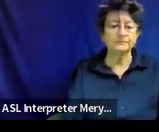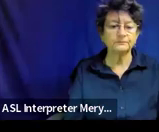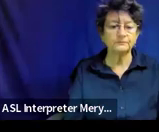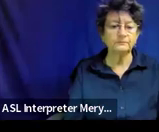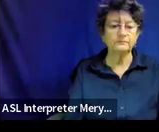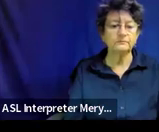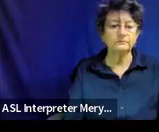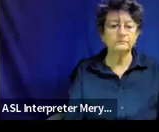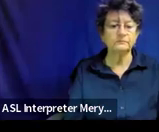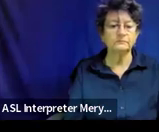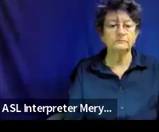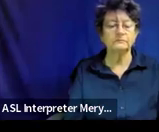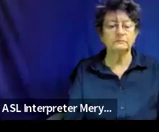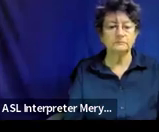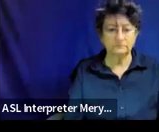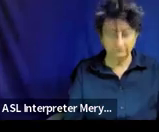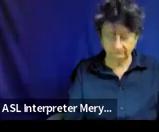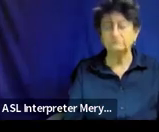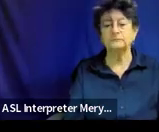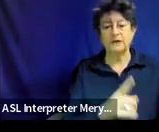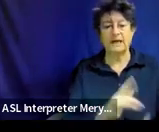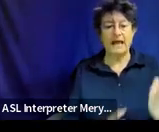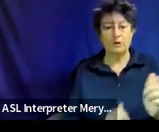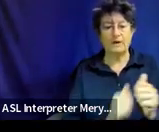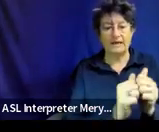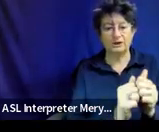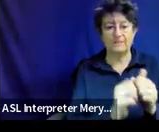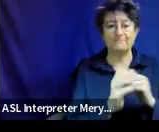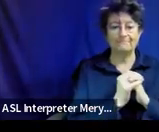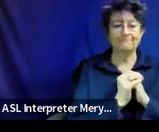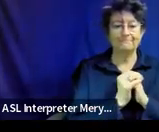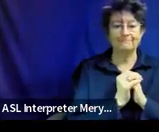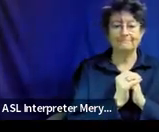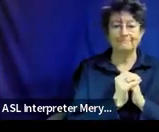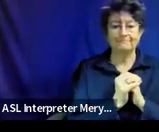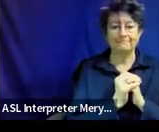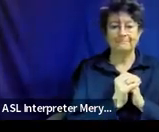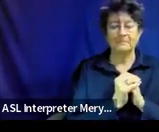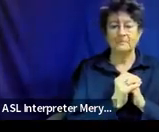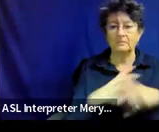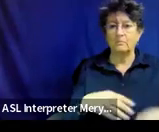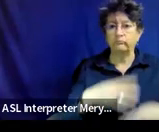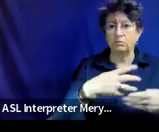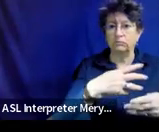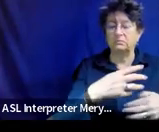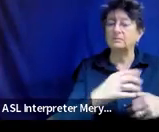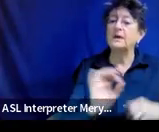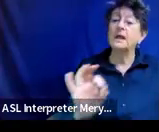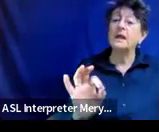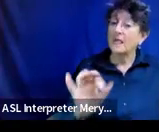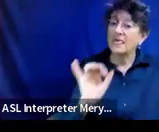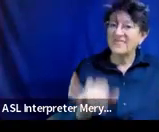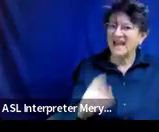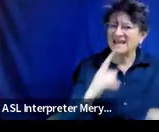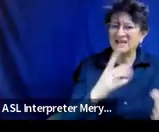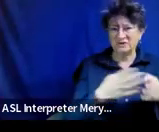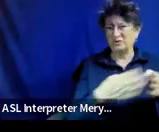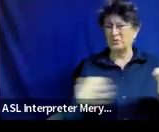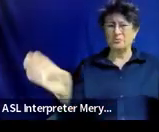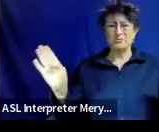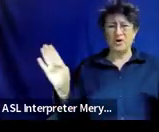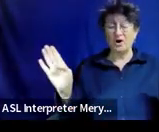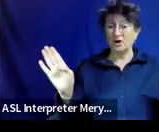Oh, there it goes. It's catching up. Yes. So that is too broad. And what, yes, what is the